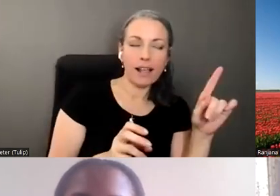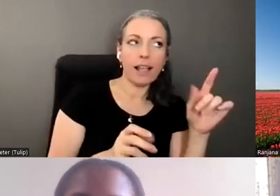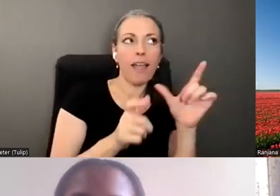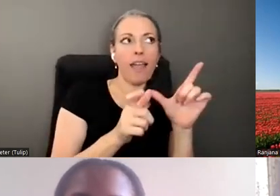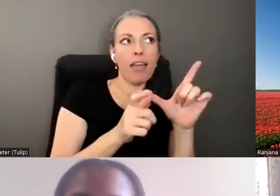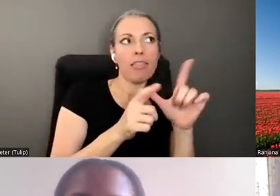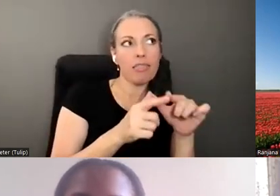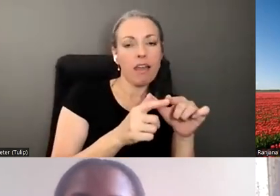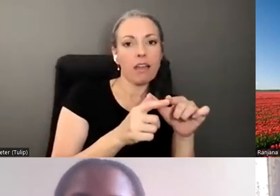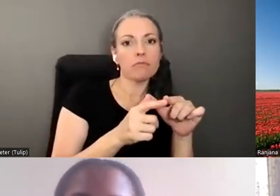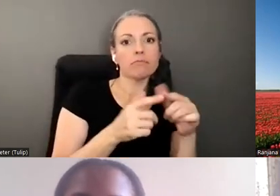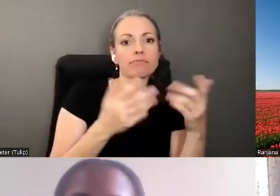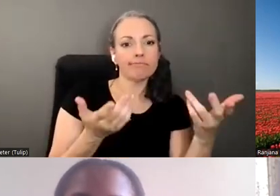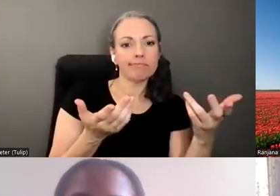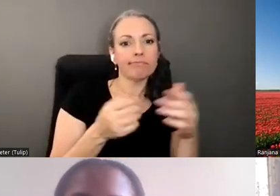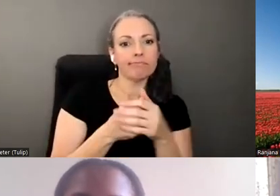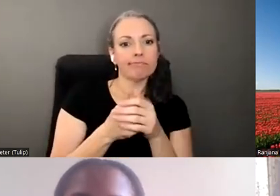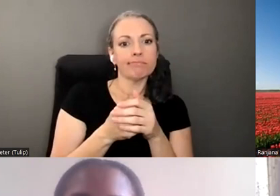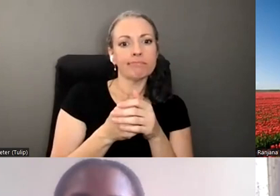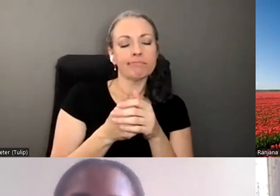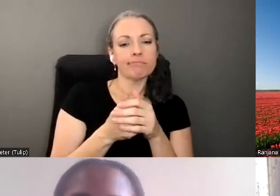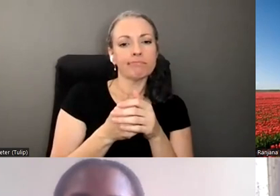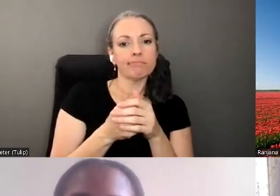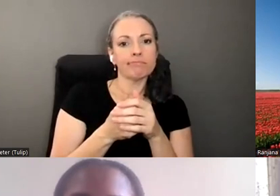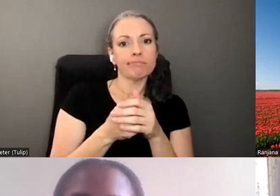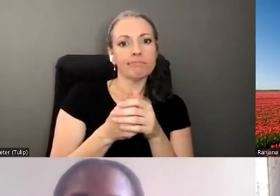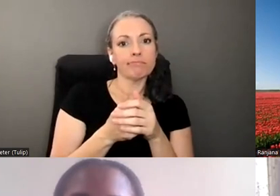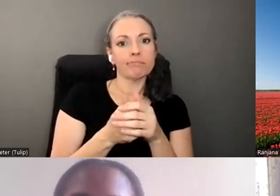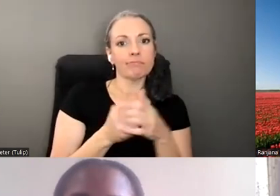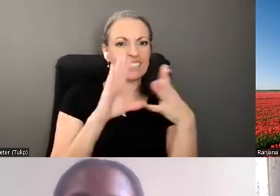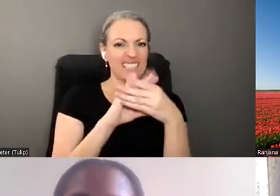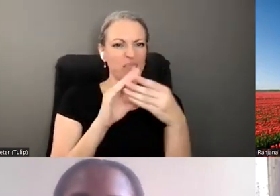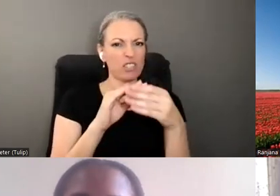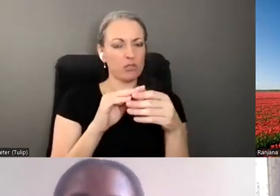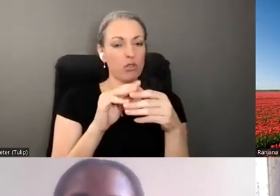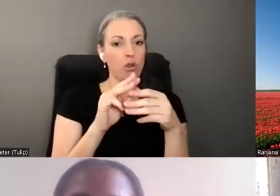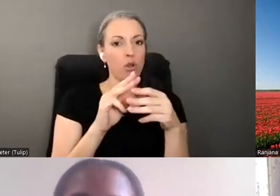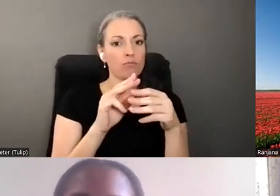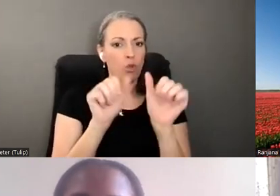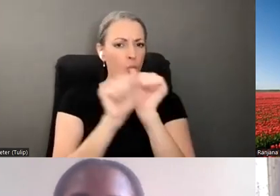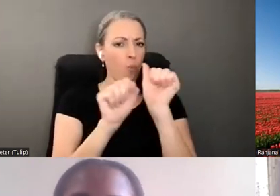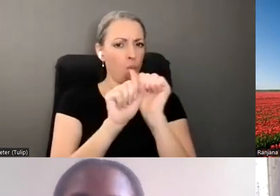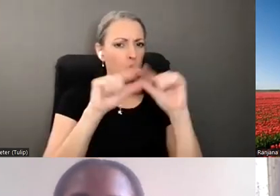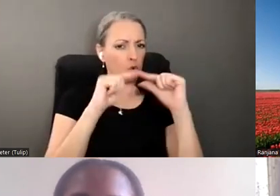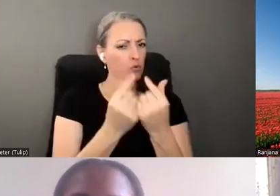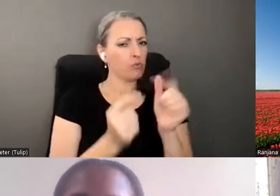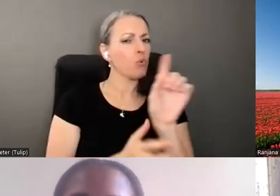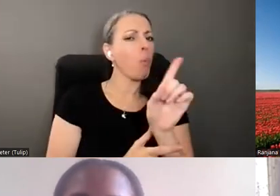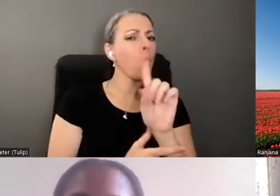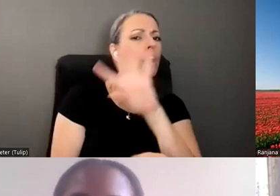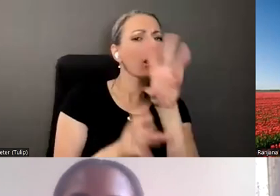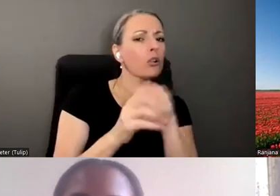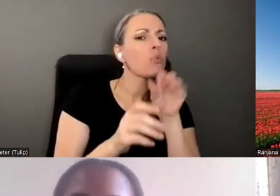we will, you know, speak to the work groups on where we can include